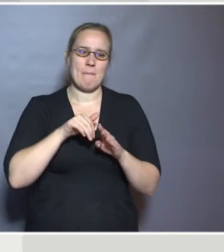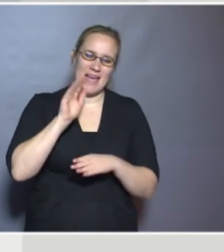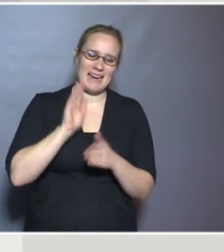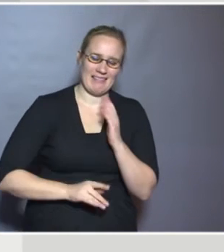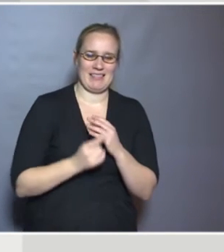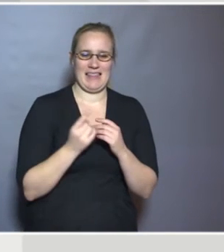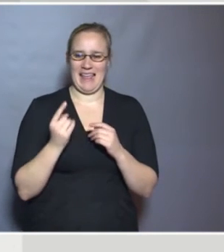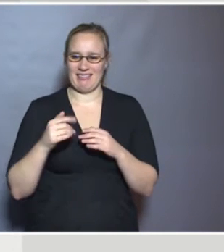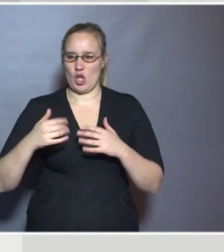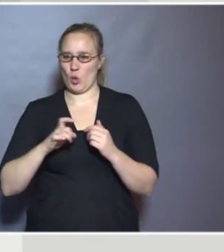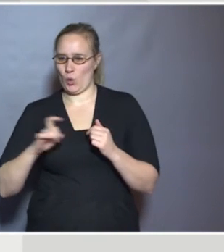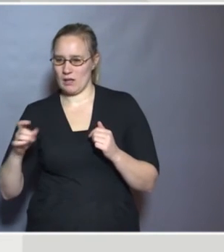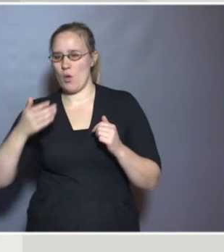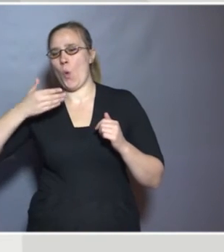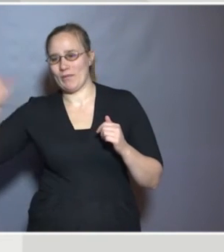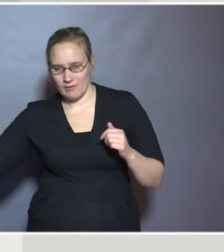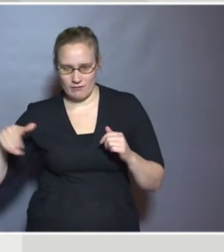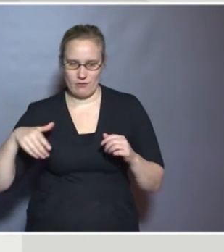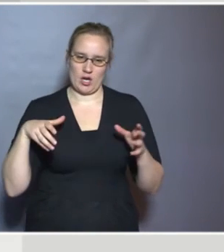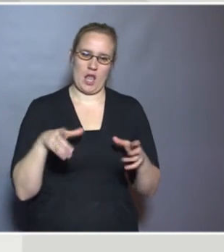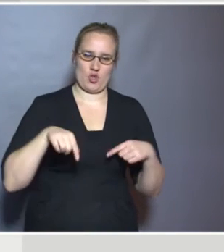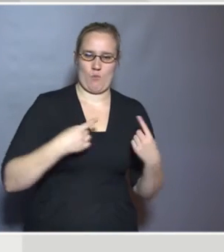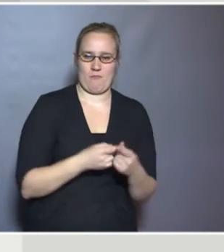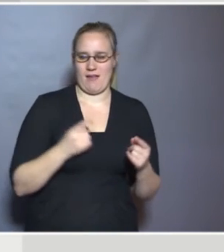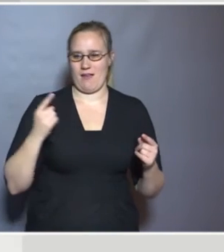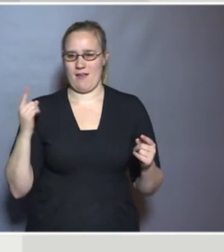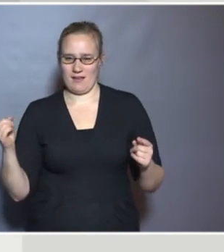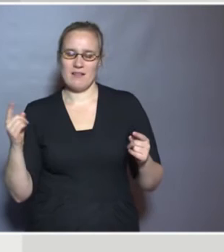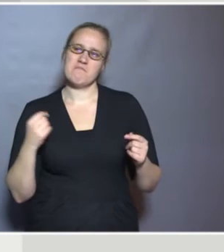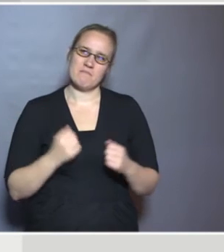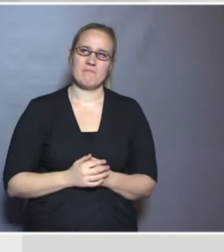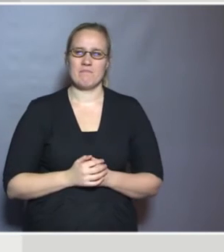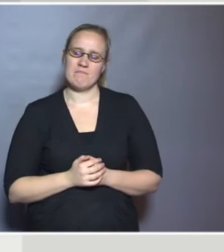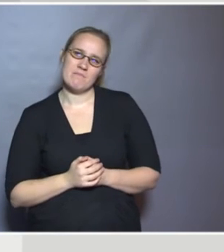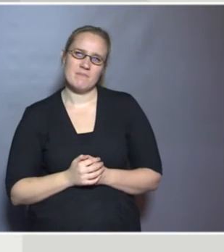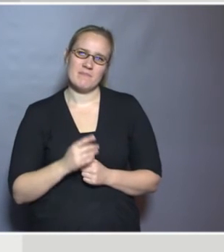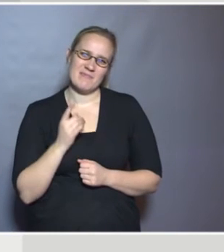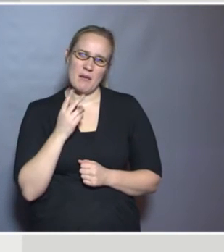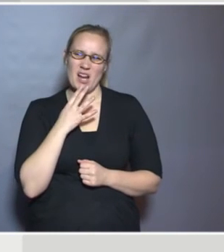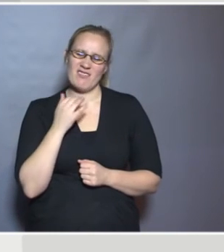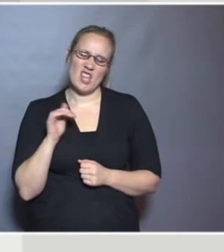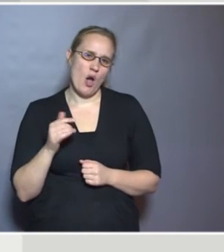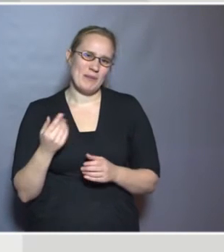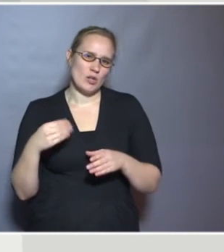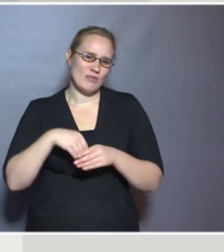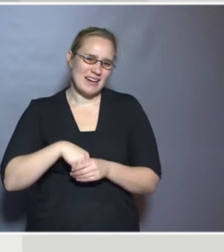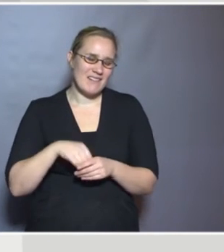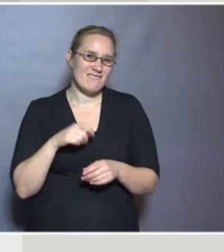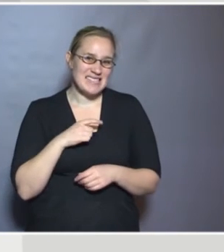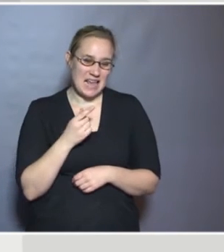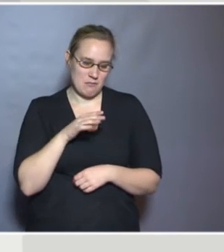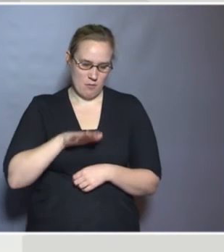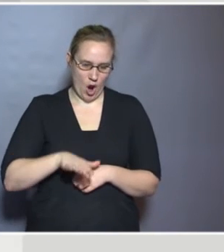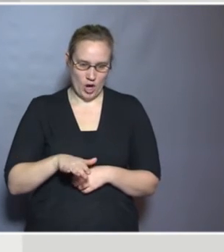from your peers in a classroom. And so that was seen as being, well, is that really inclusion if a child's spending